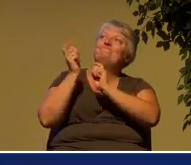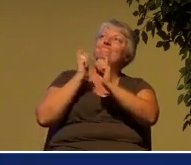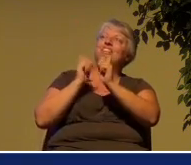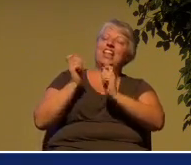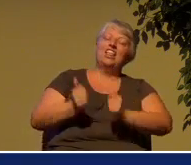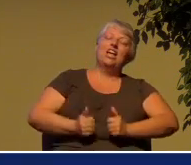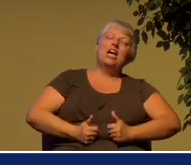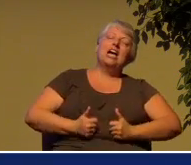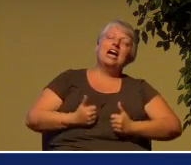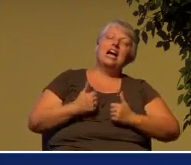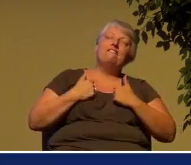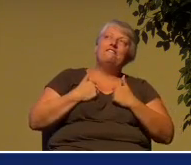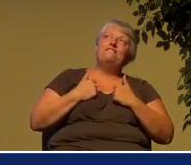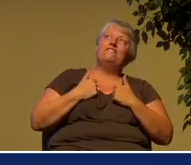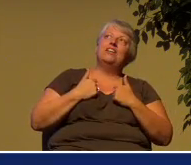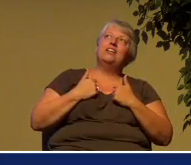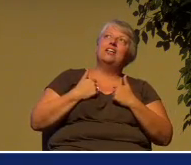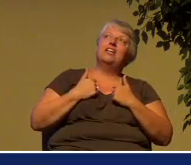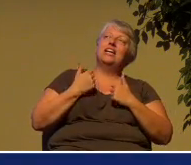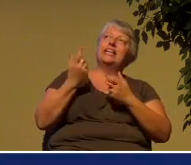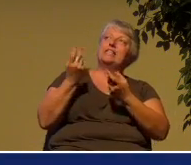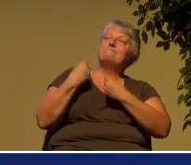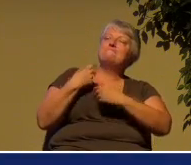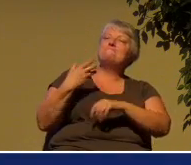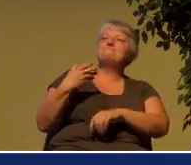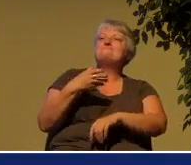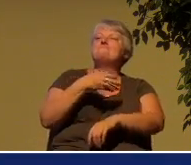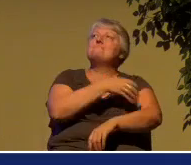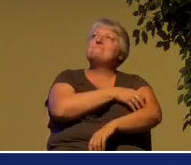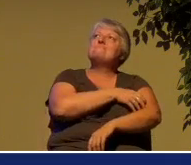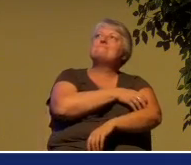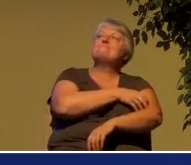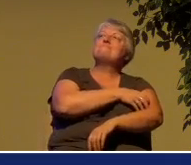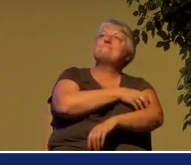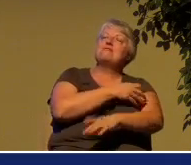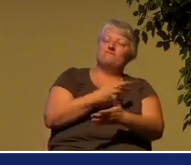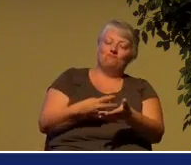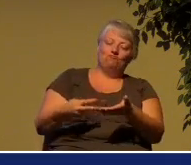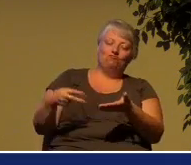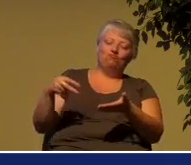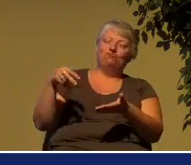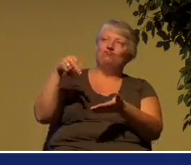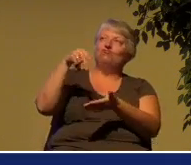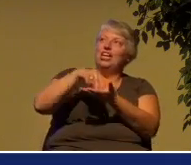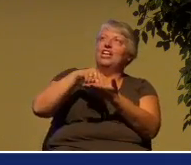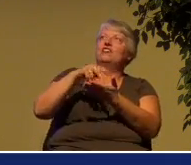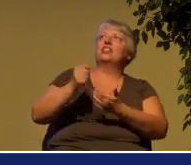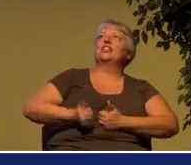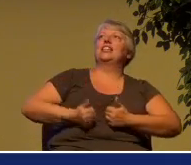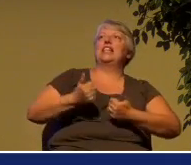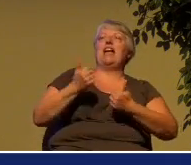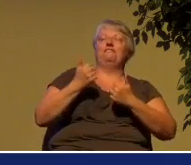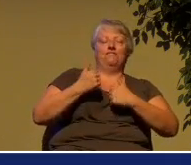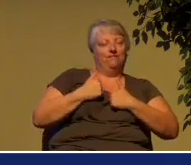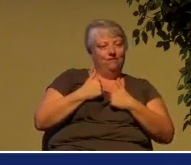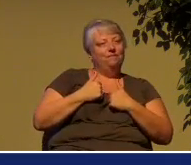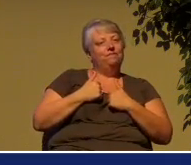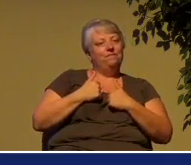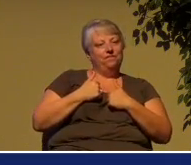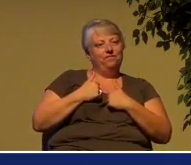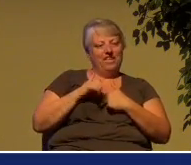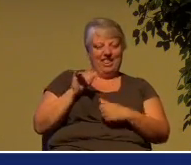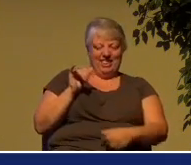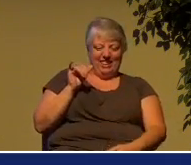life and he empowers us with resurrection life of which this passage